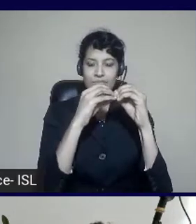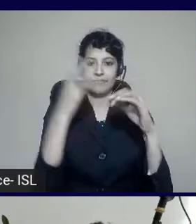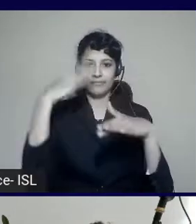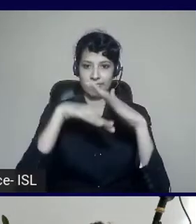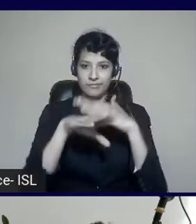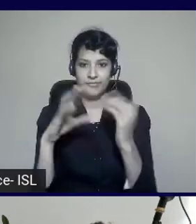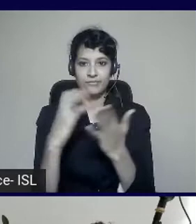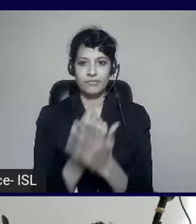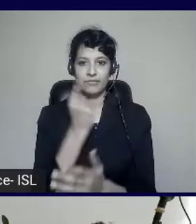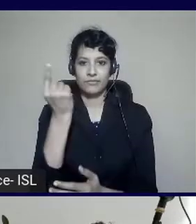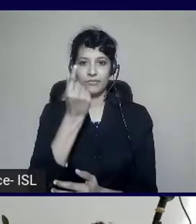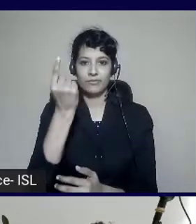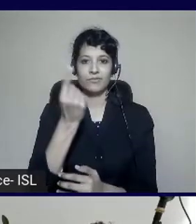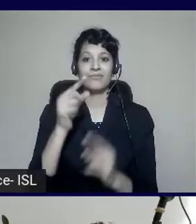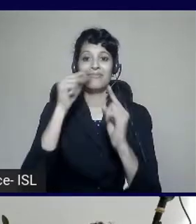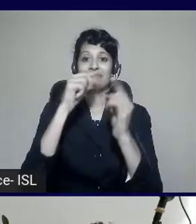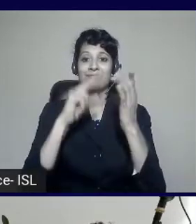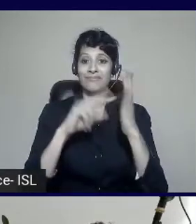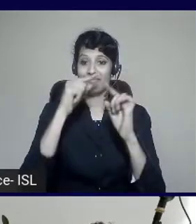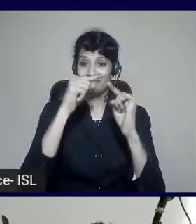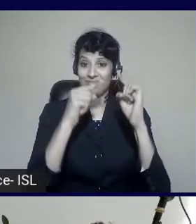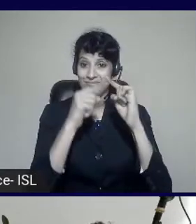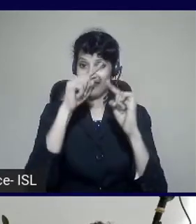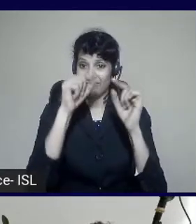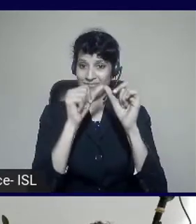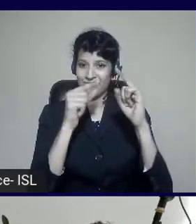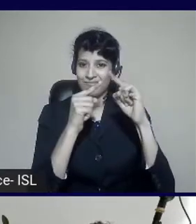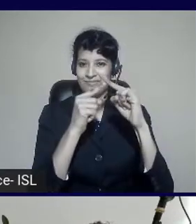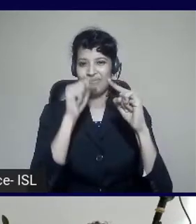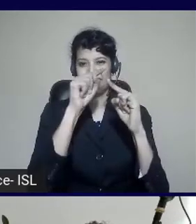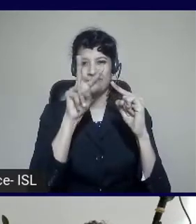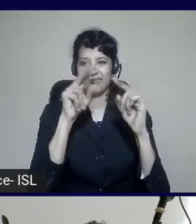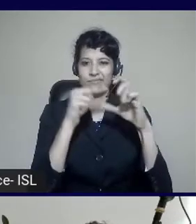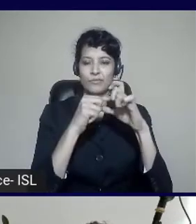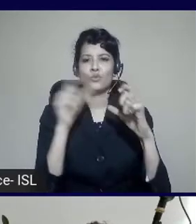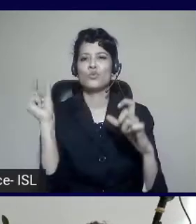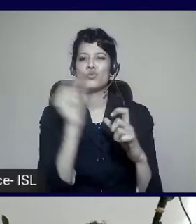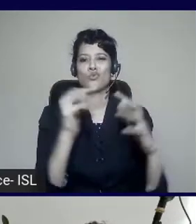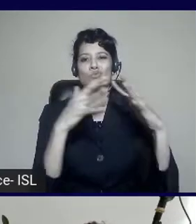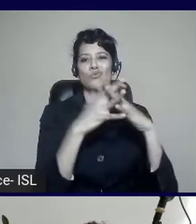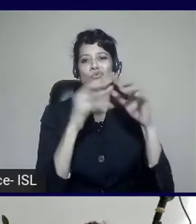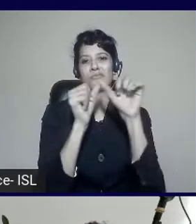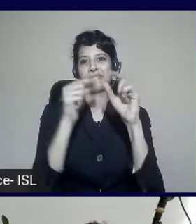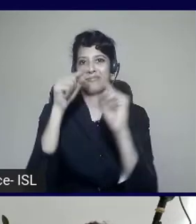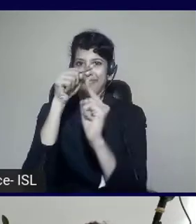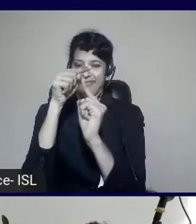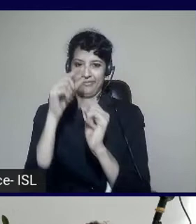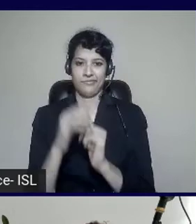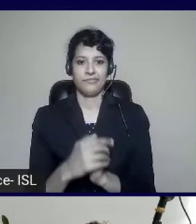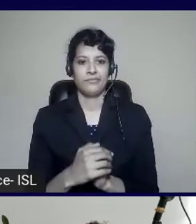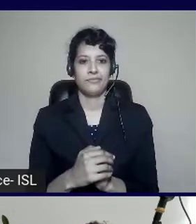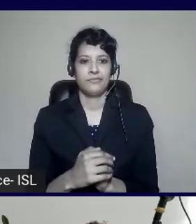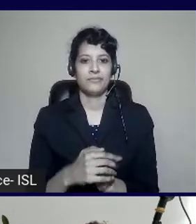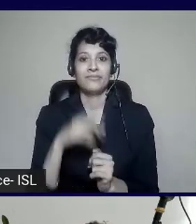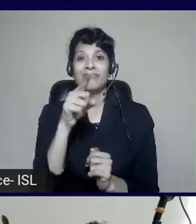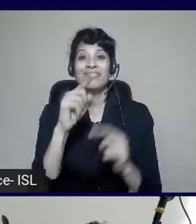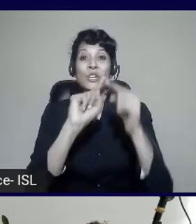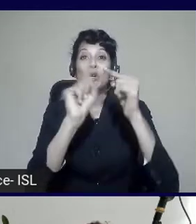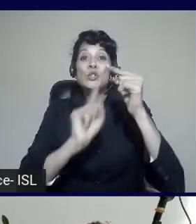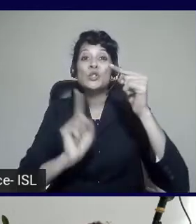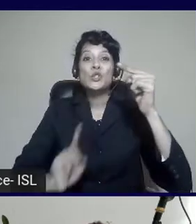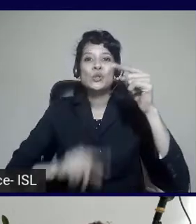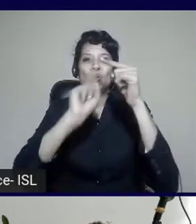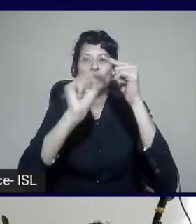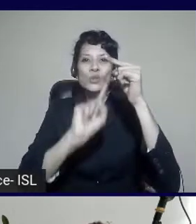And it's before and after demonstration. It's a City Lights website. It's a tourism website. That has been created